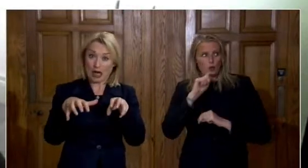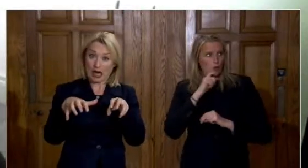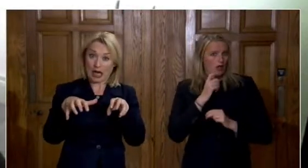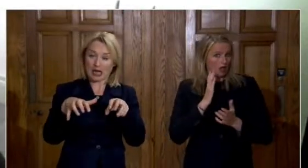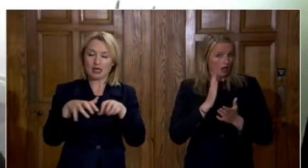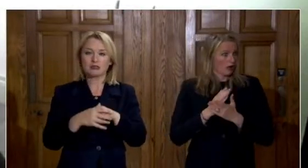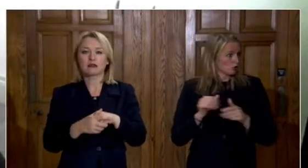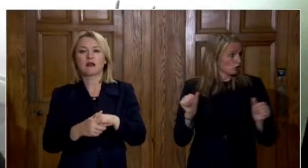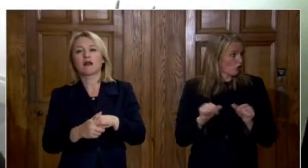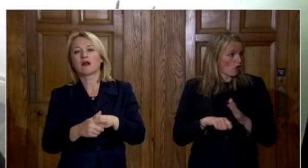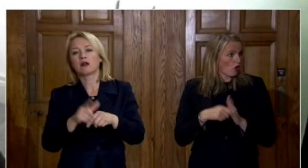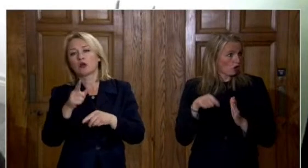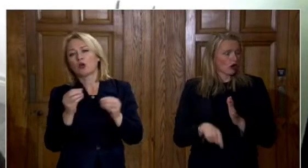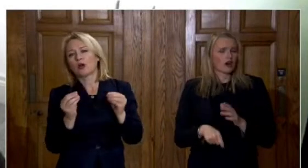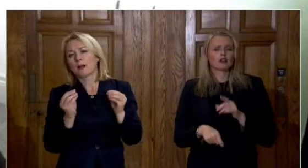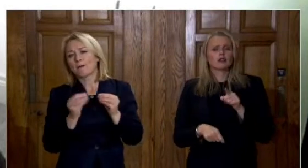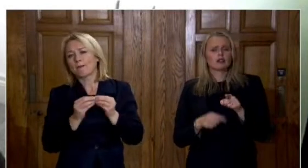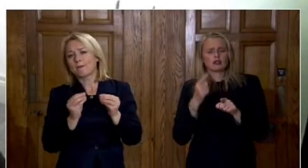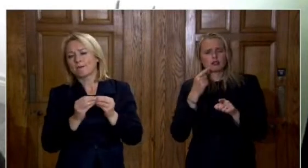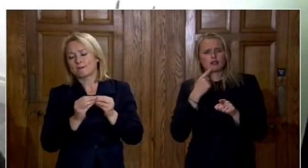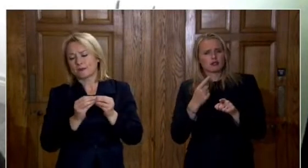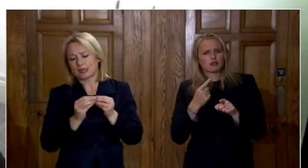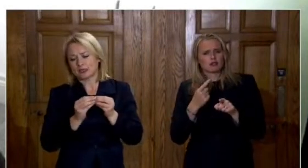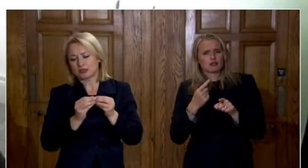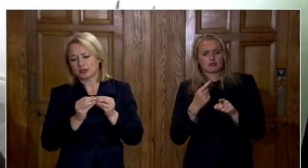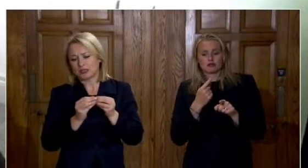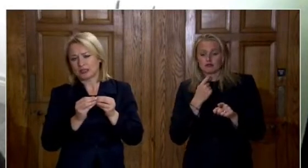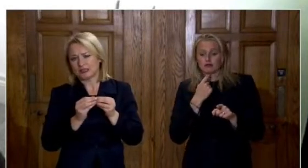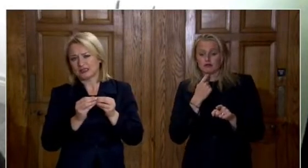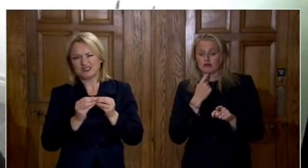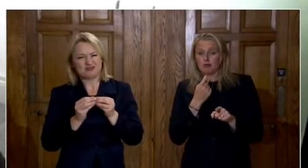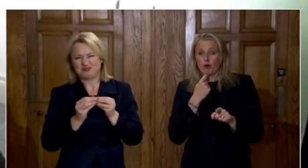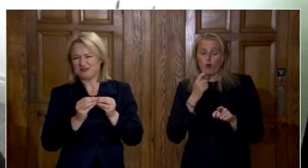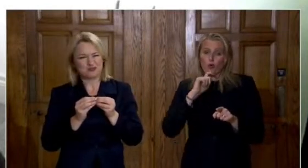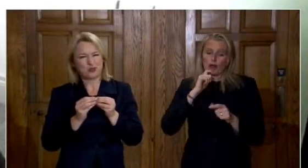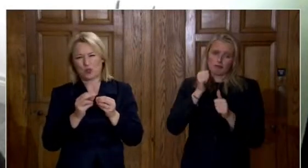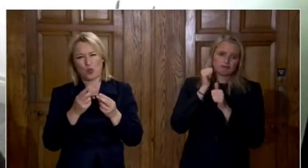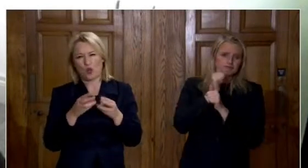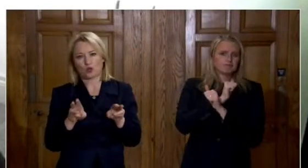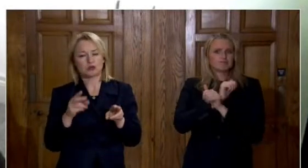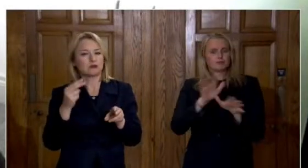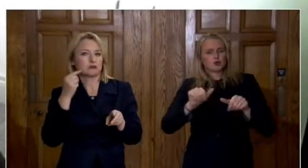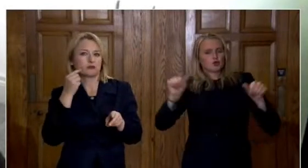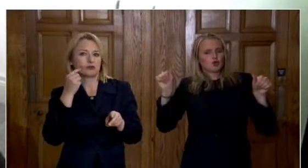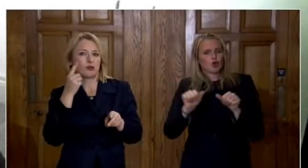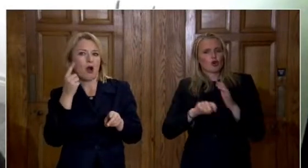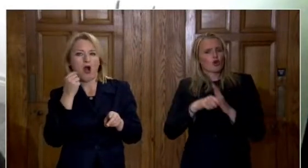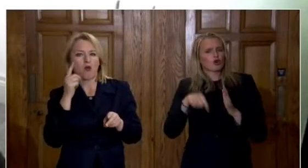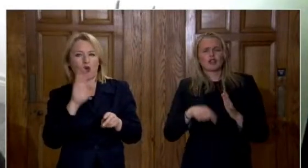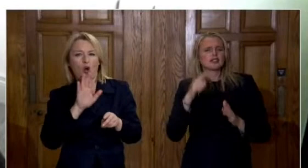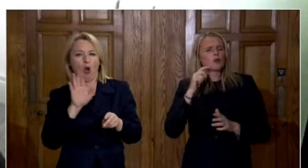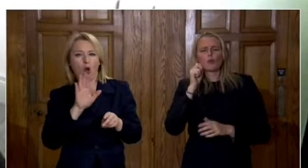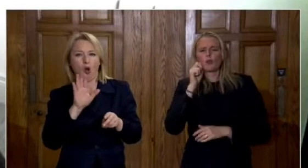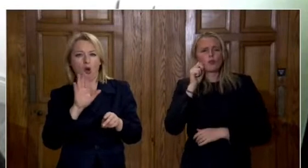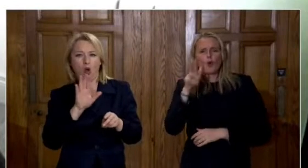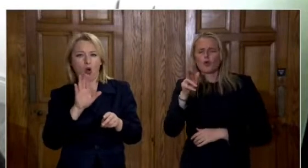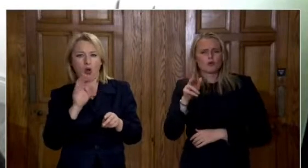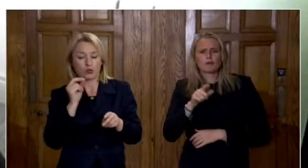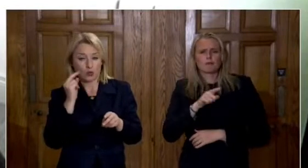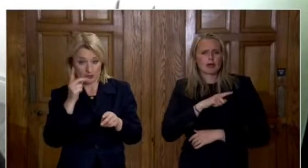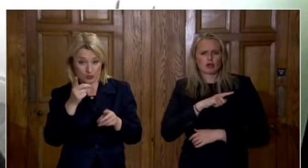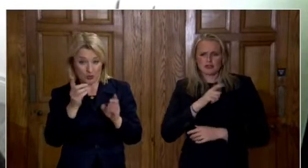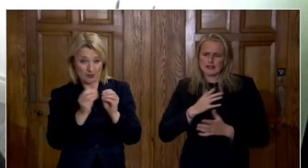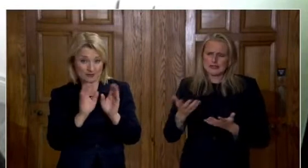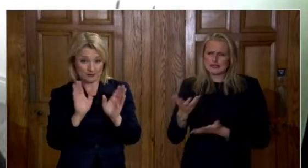there that it's unlikely um to be brought in tomorrow because it will take a number of uh discussion